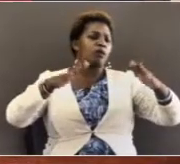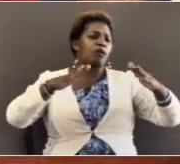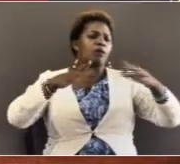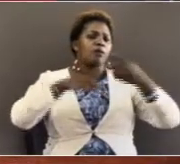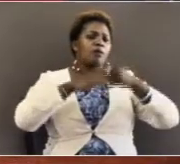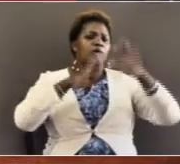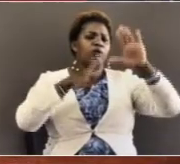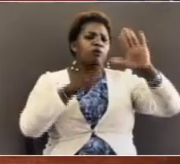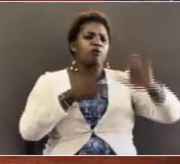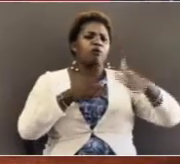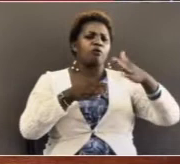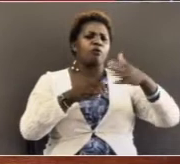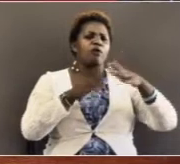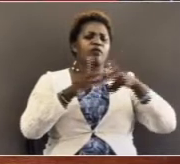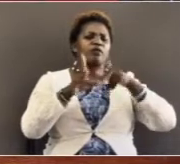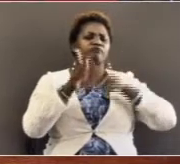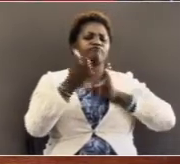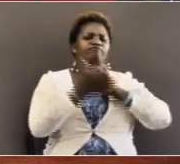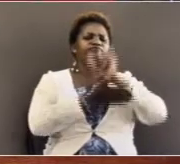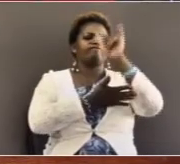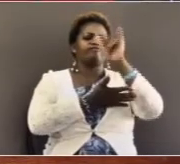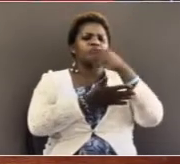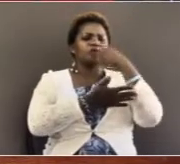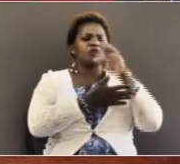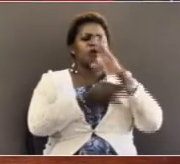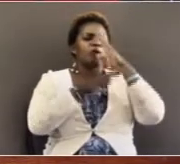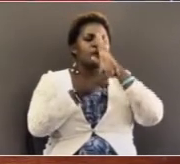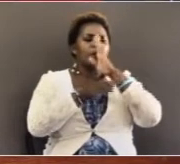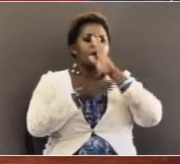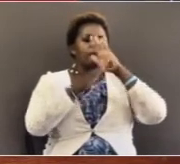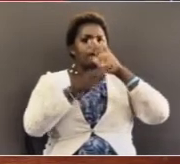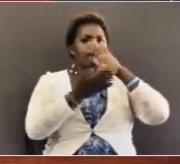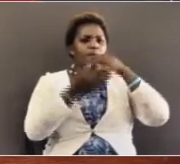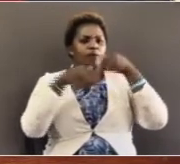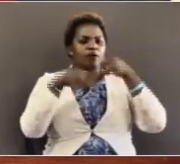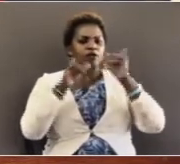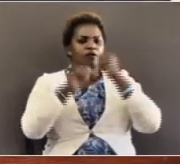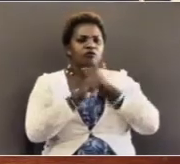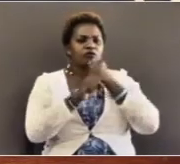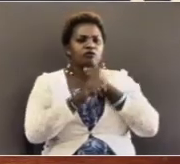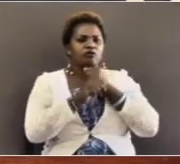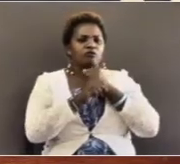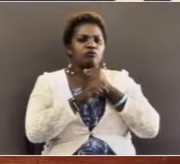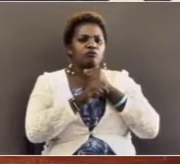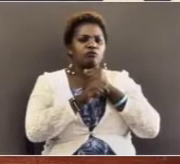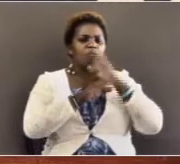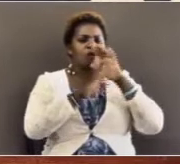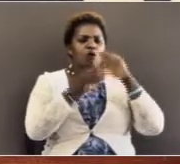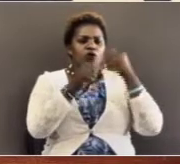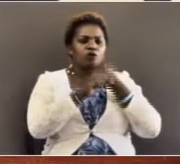screaming all over and the pirate told them to be calm because he was trying to do whatever he could